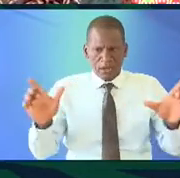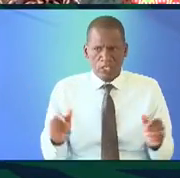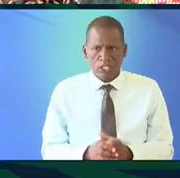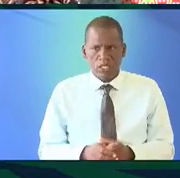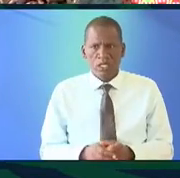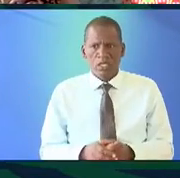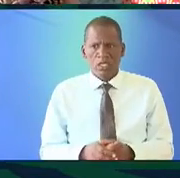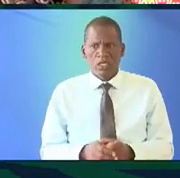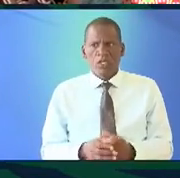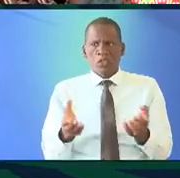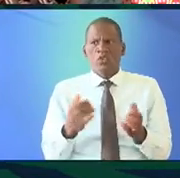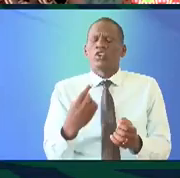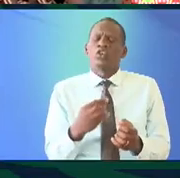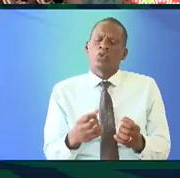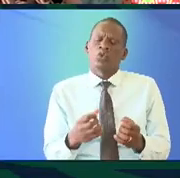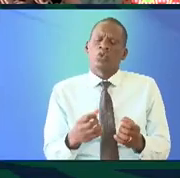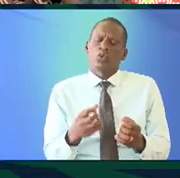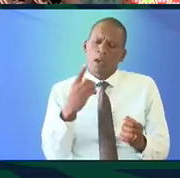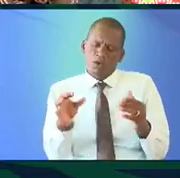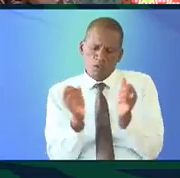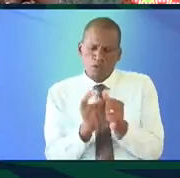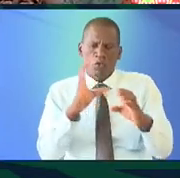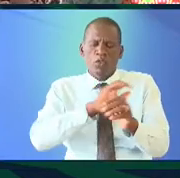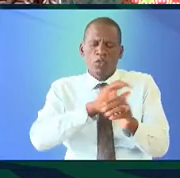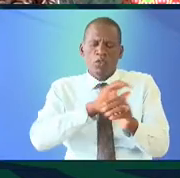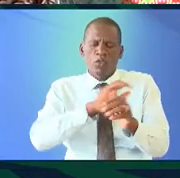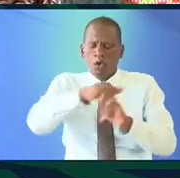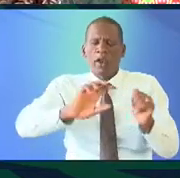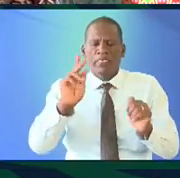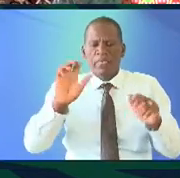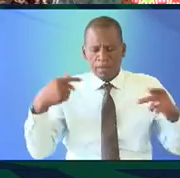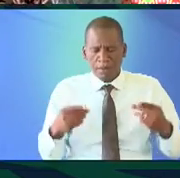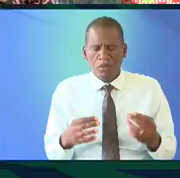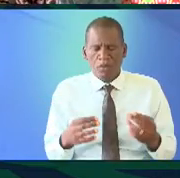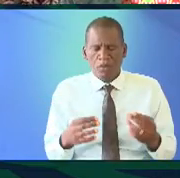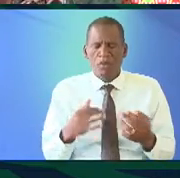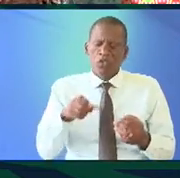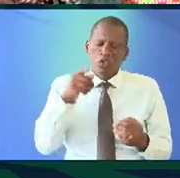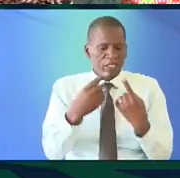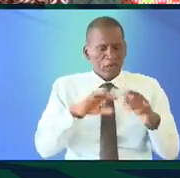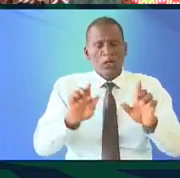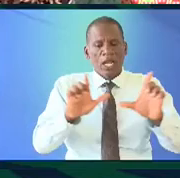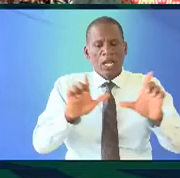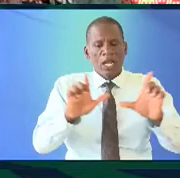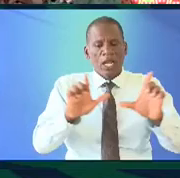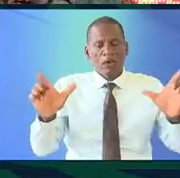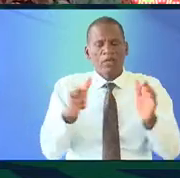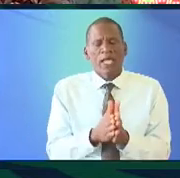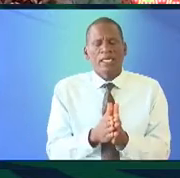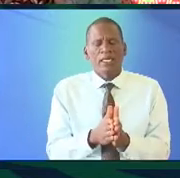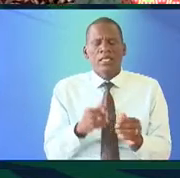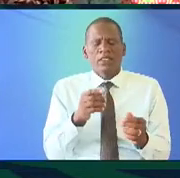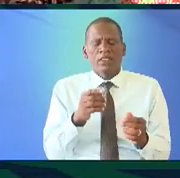you need to speak only one of twelve to communicate with all the other Kenyans so this this discussion about language